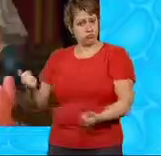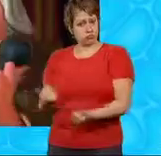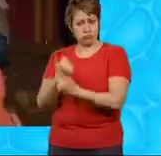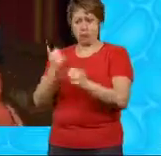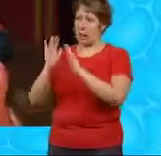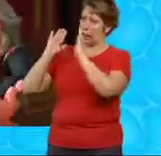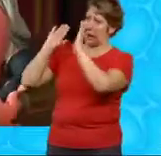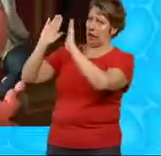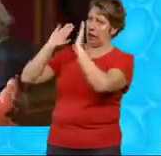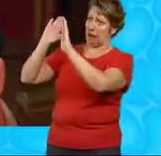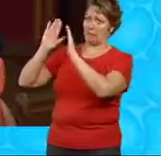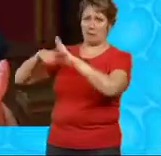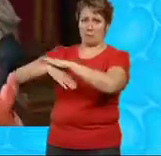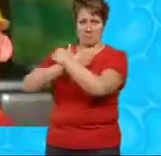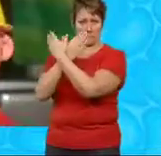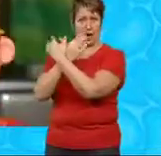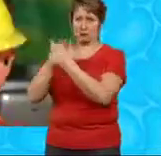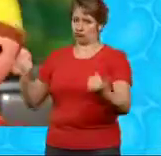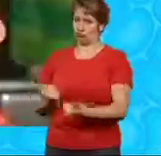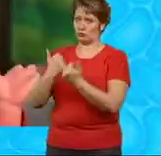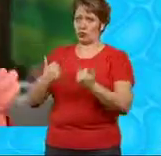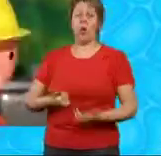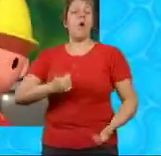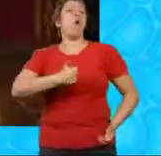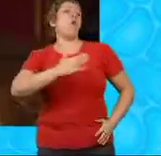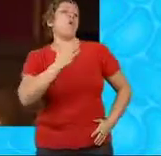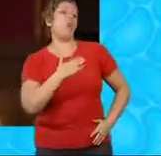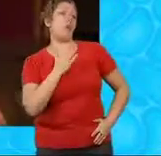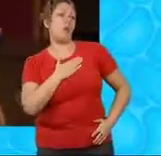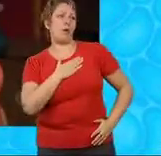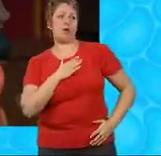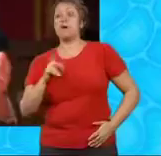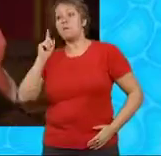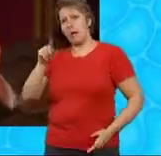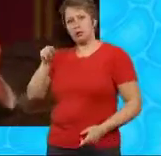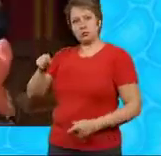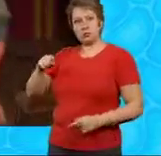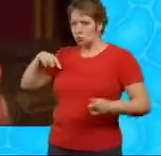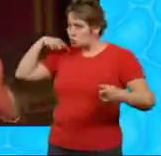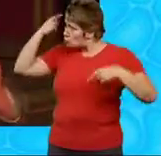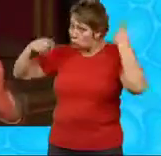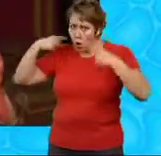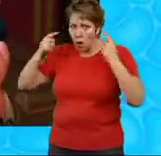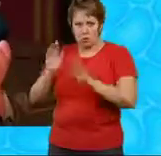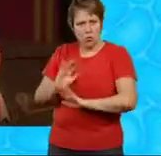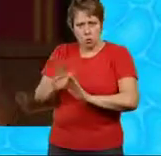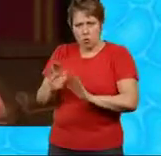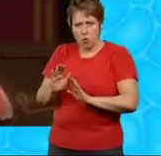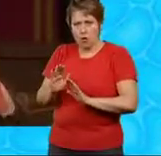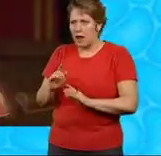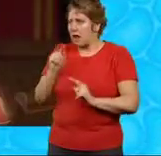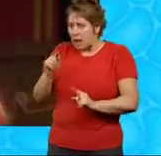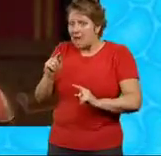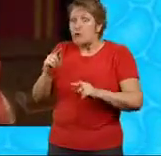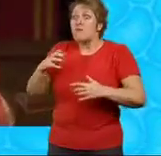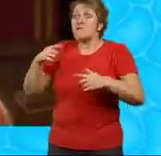quite happily in a working watermill Oh, that's good Just make sure you don't make too much noise Don't want